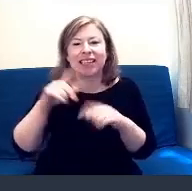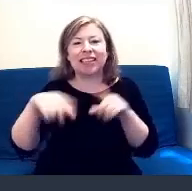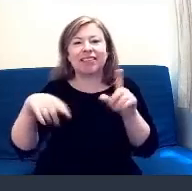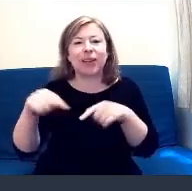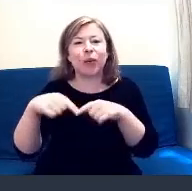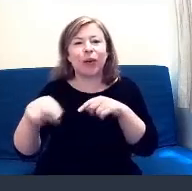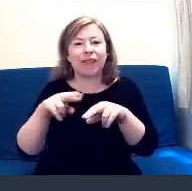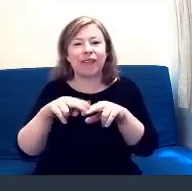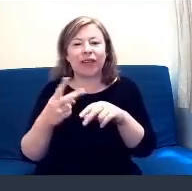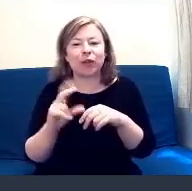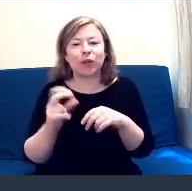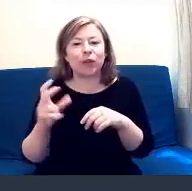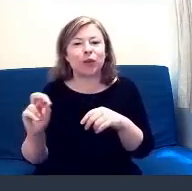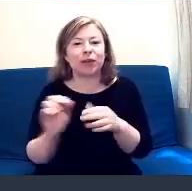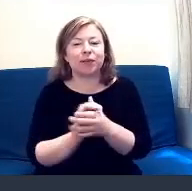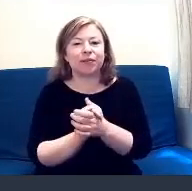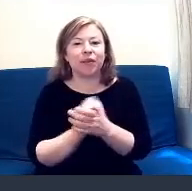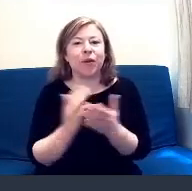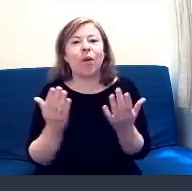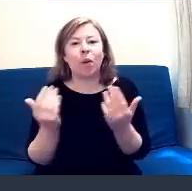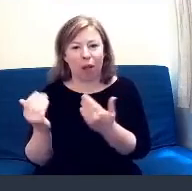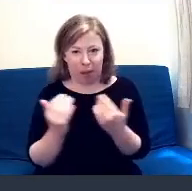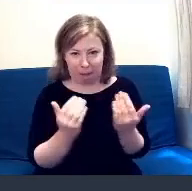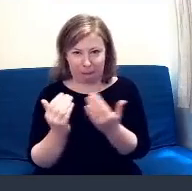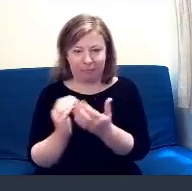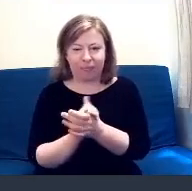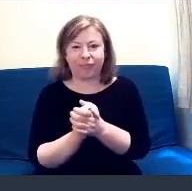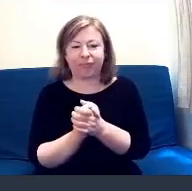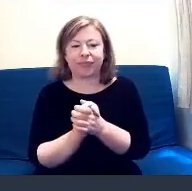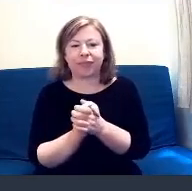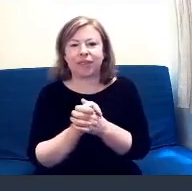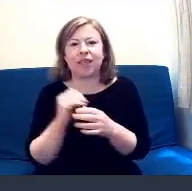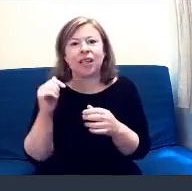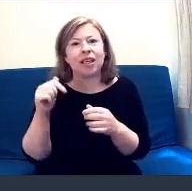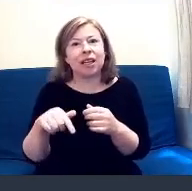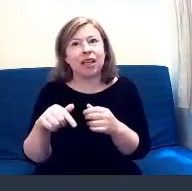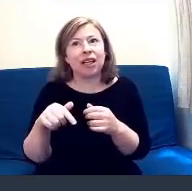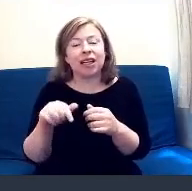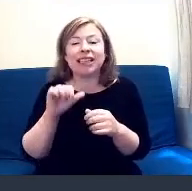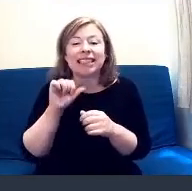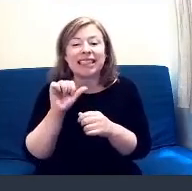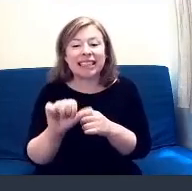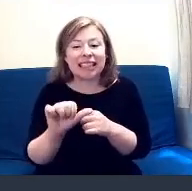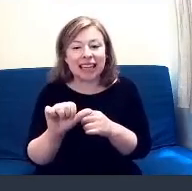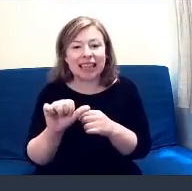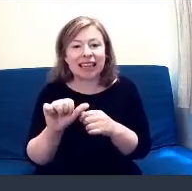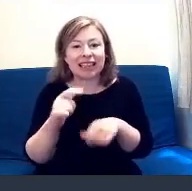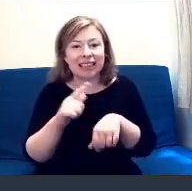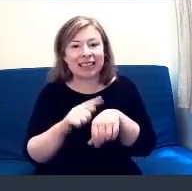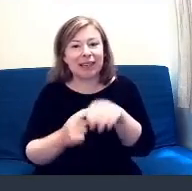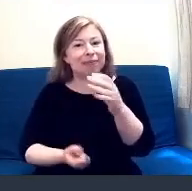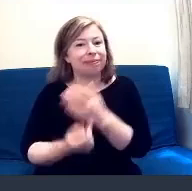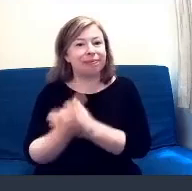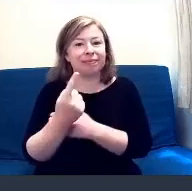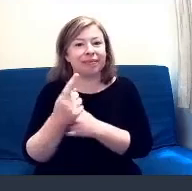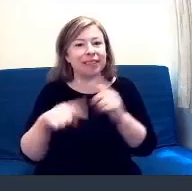2020. Welcome. This is our sixth Diversity Week 5. In the past,